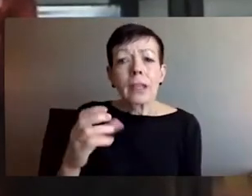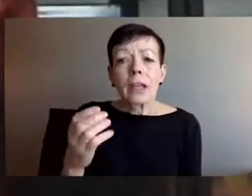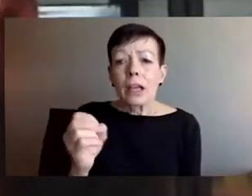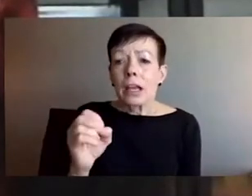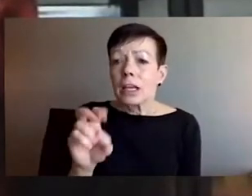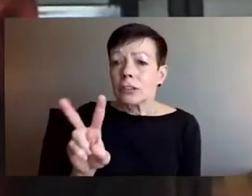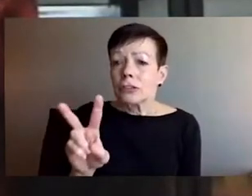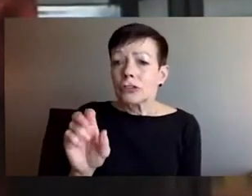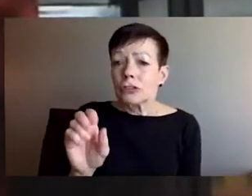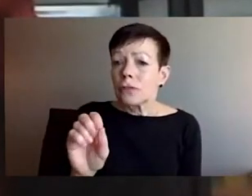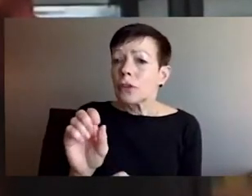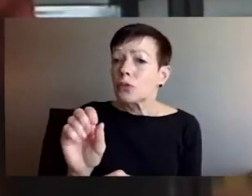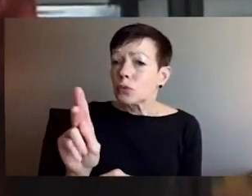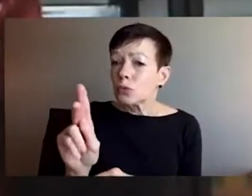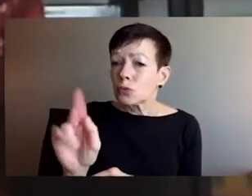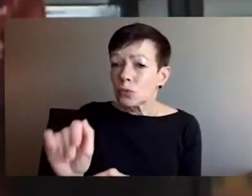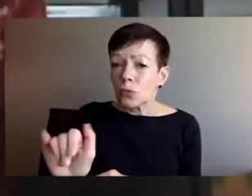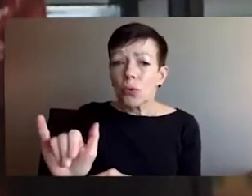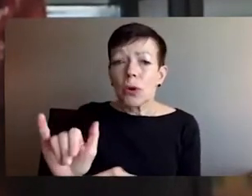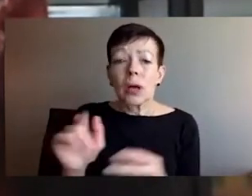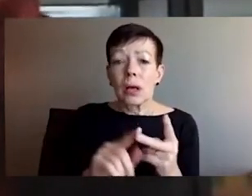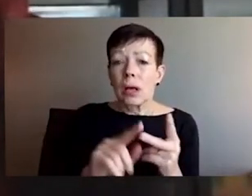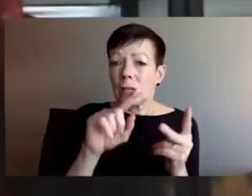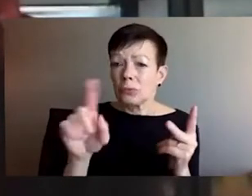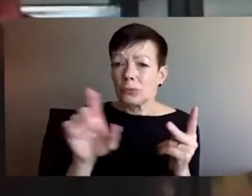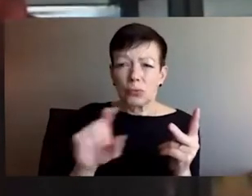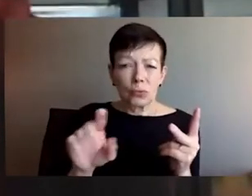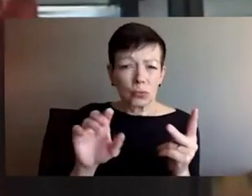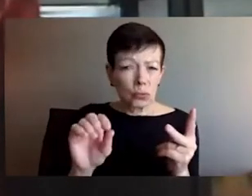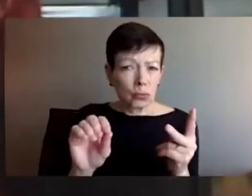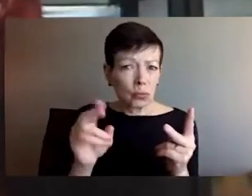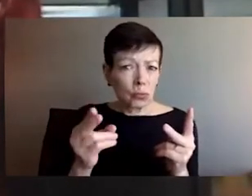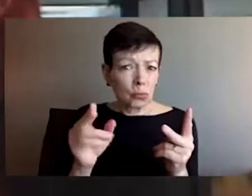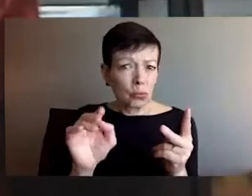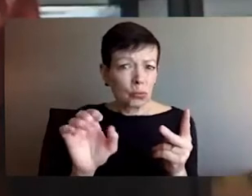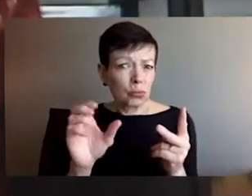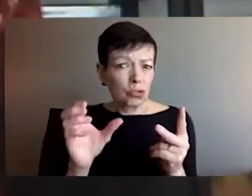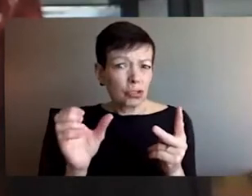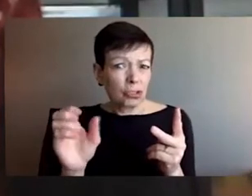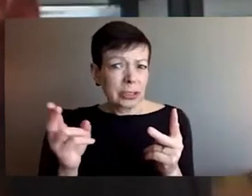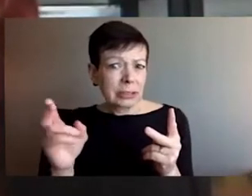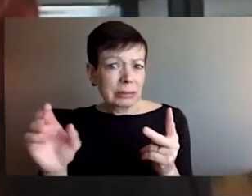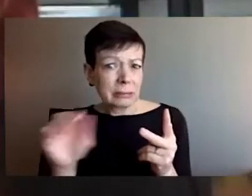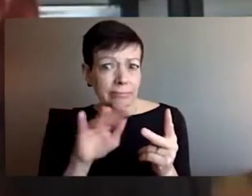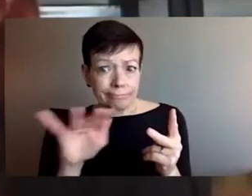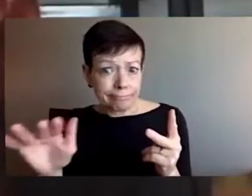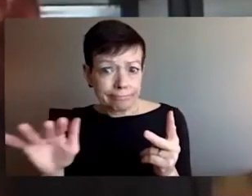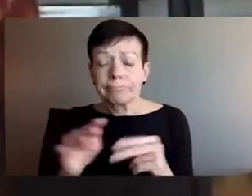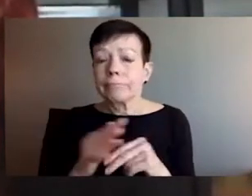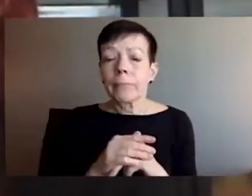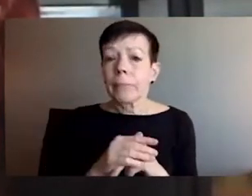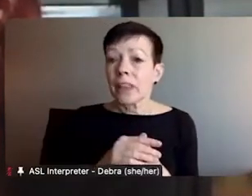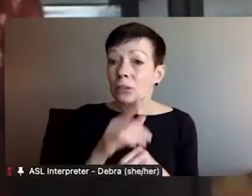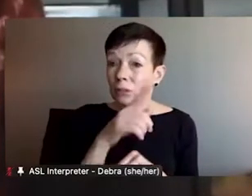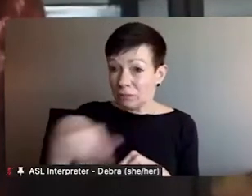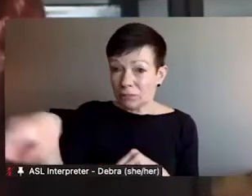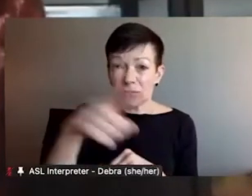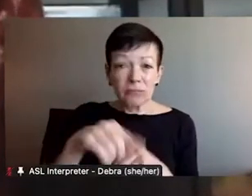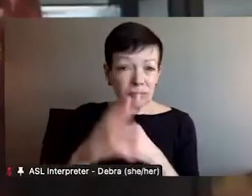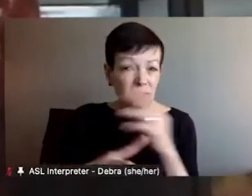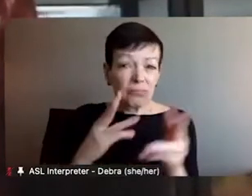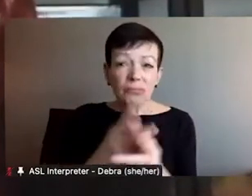Smaller places than no one thought about in the rest of the world until recently. Borodianca, Villa-Cerkva, Yipin.